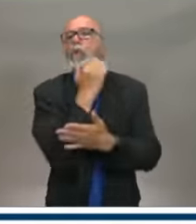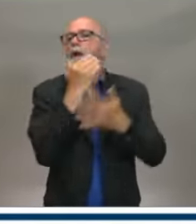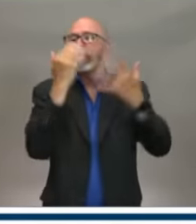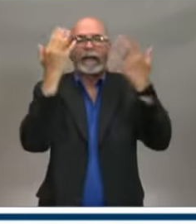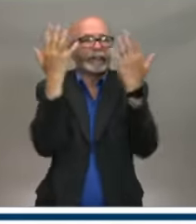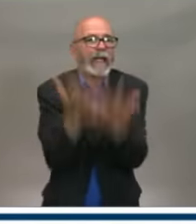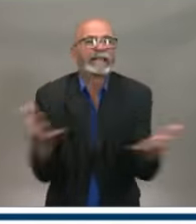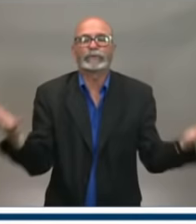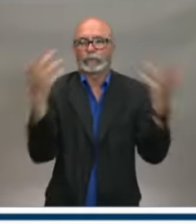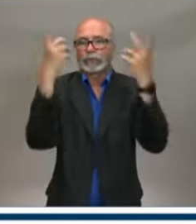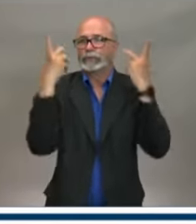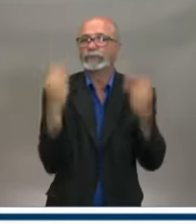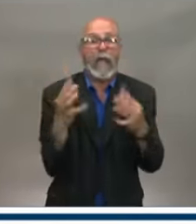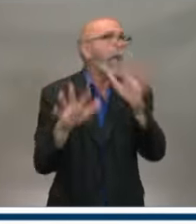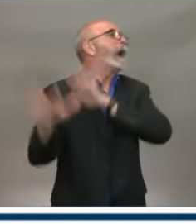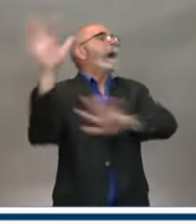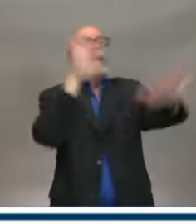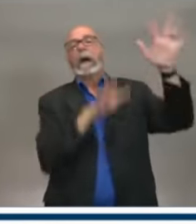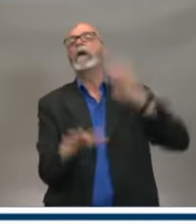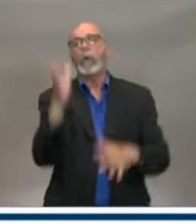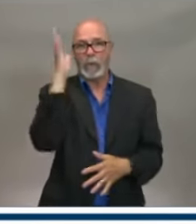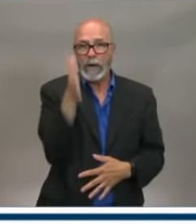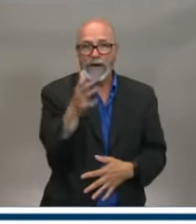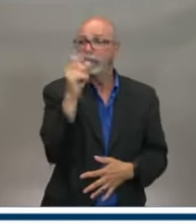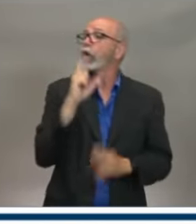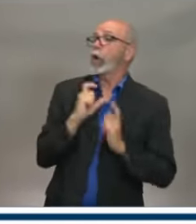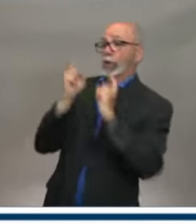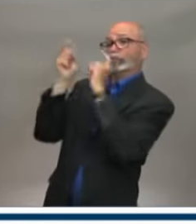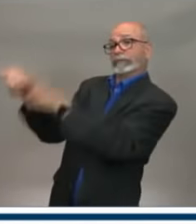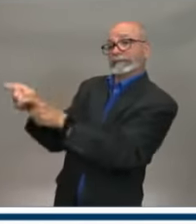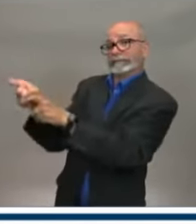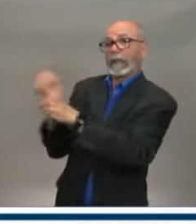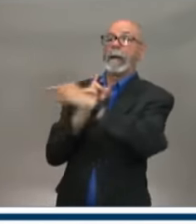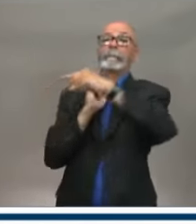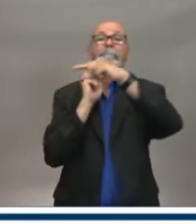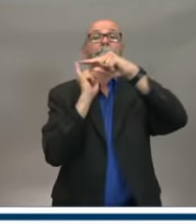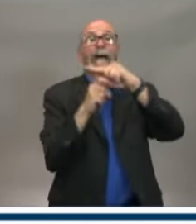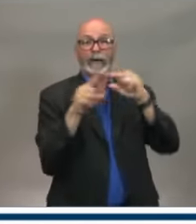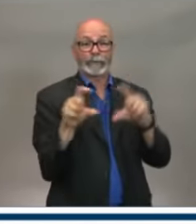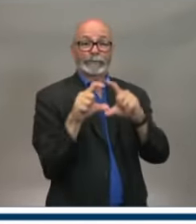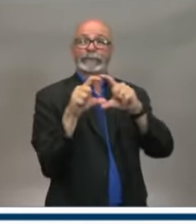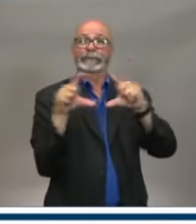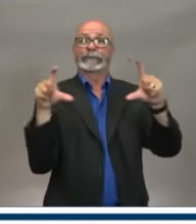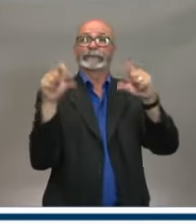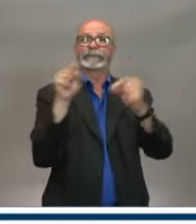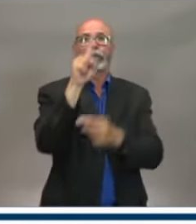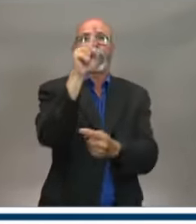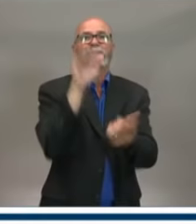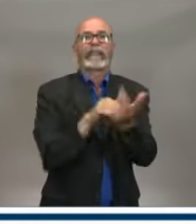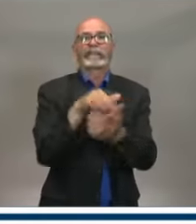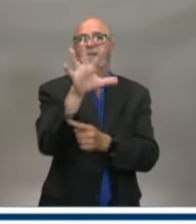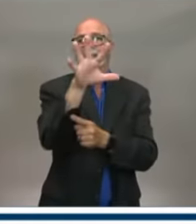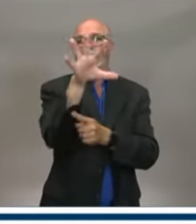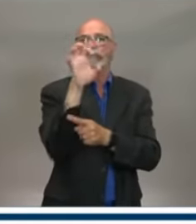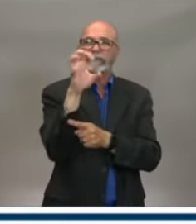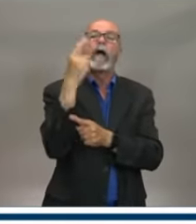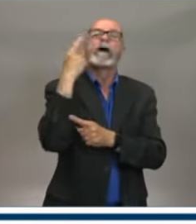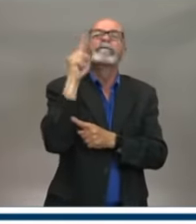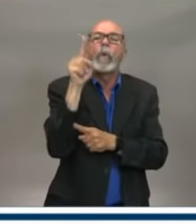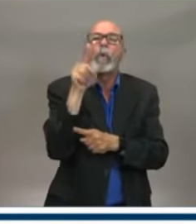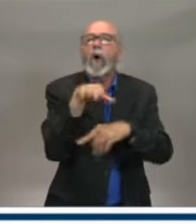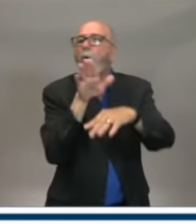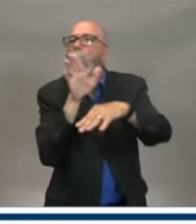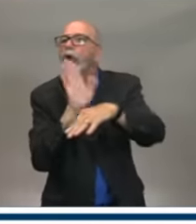So along with the grant, we are offering a voucher worth $1,500 to access consulting services to offer you